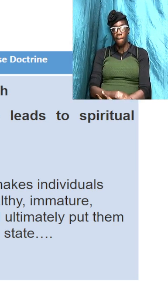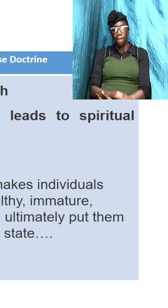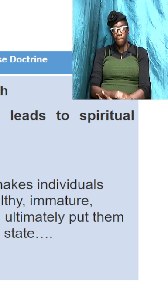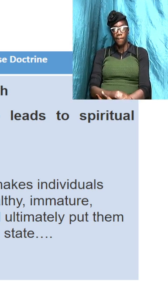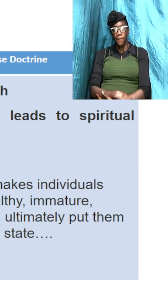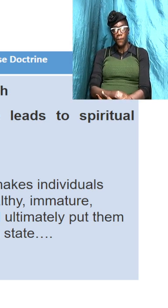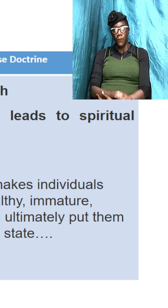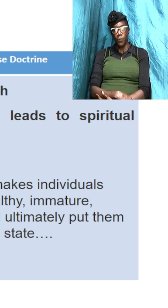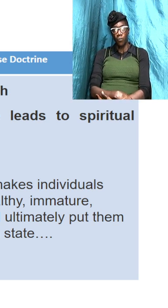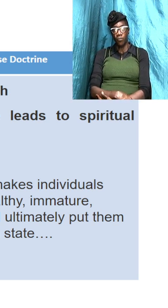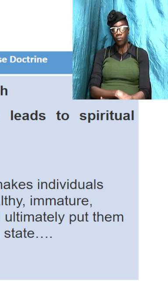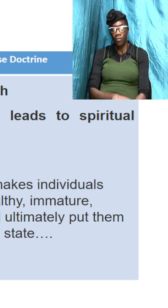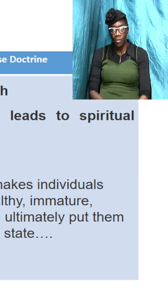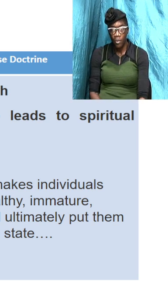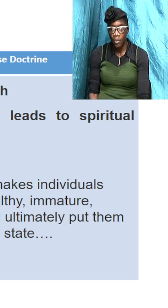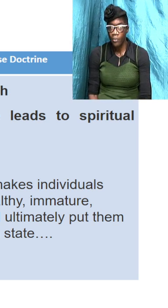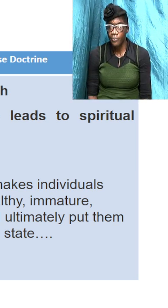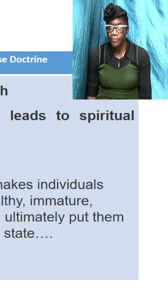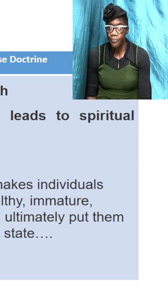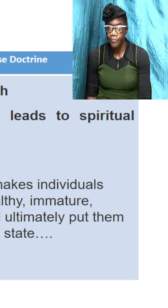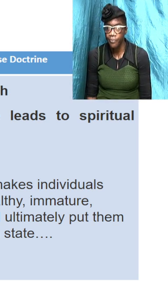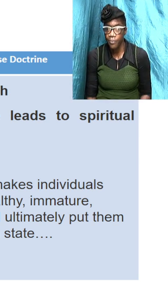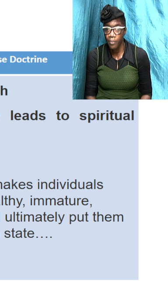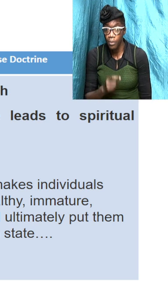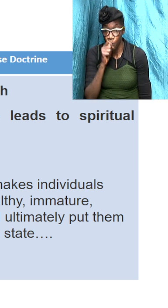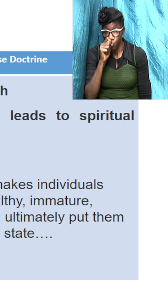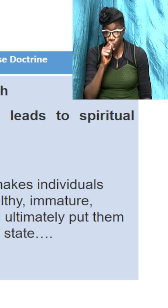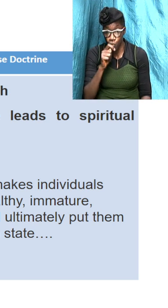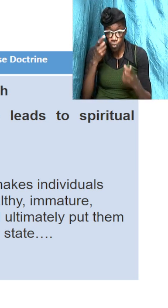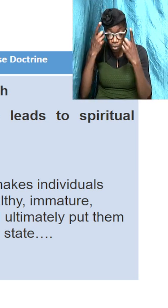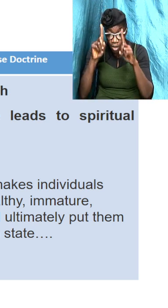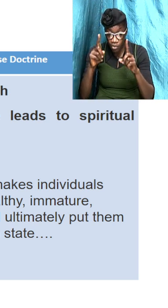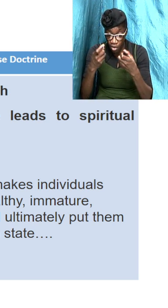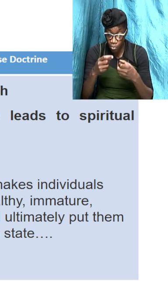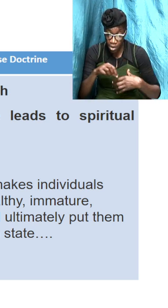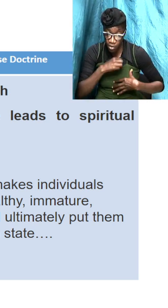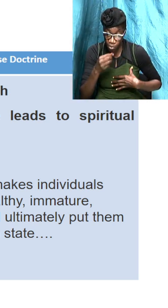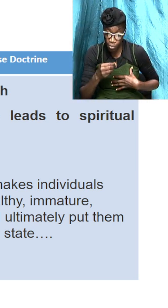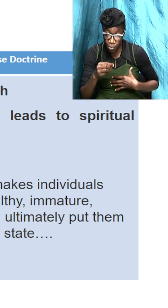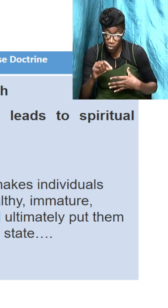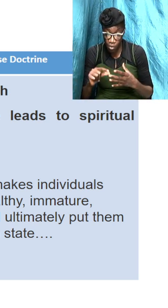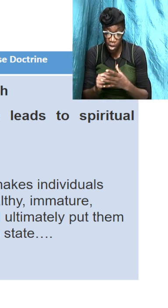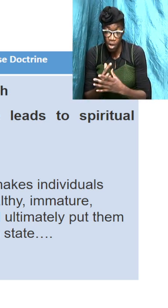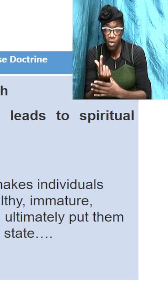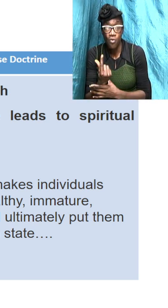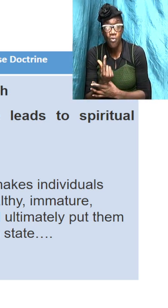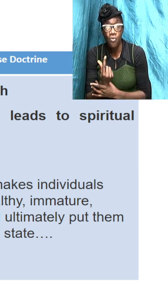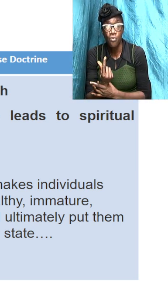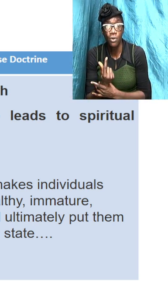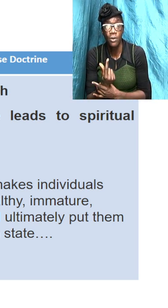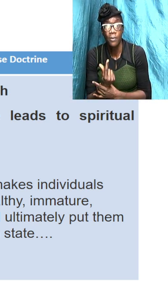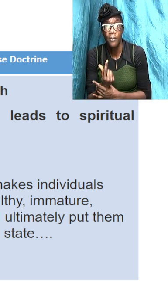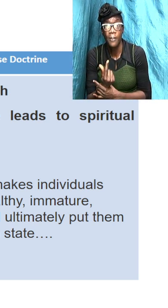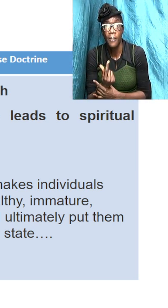so true doctrine brings spiritual growth and I can tell you this